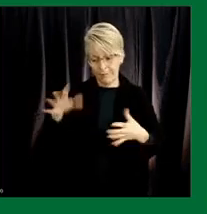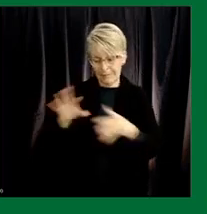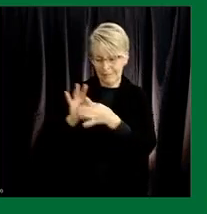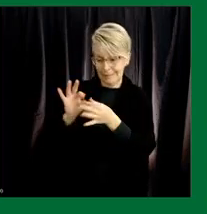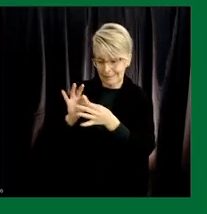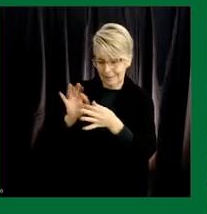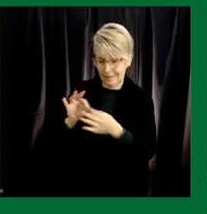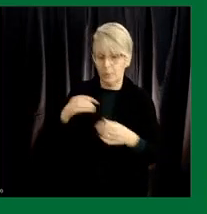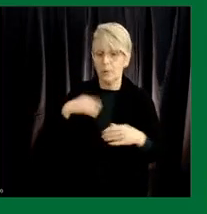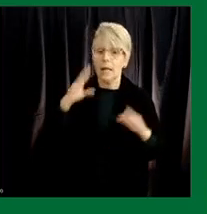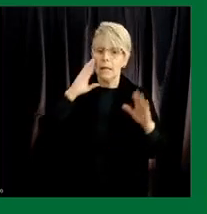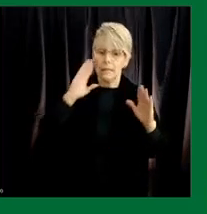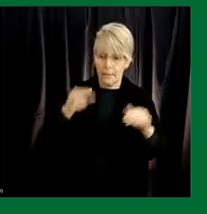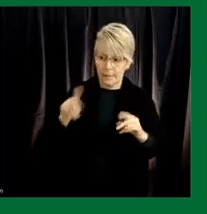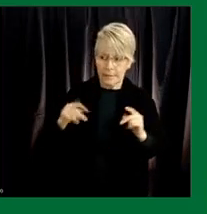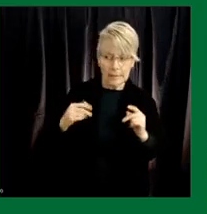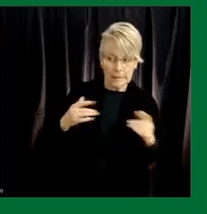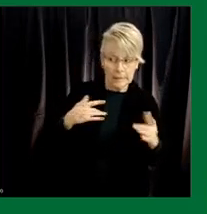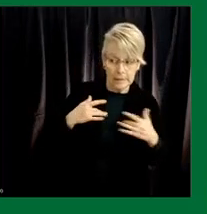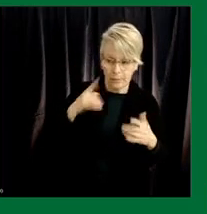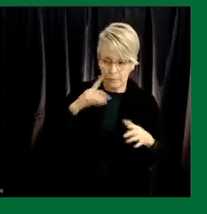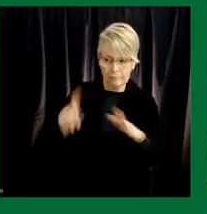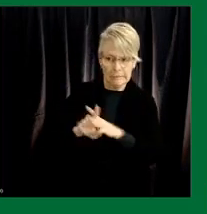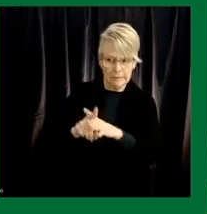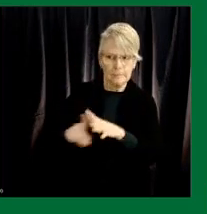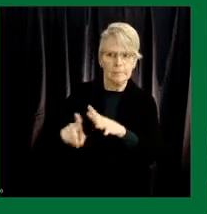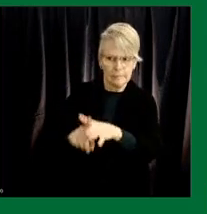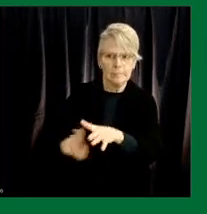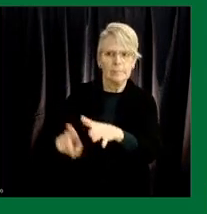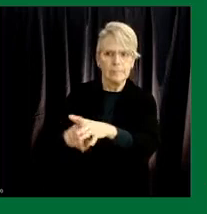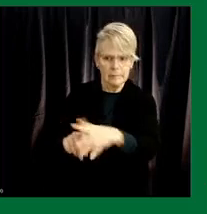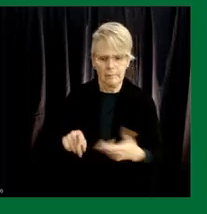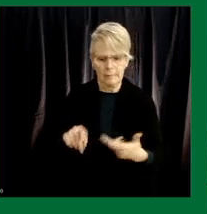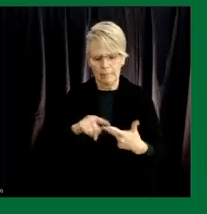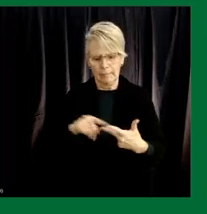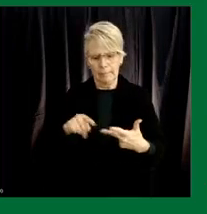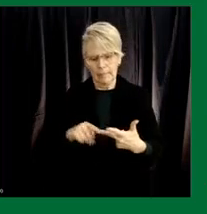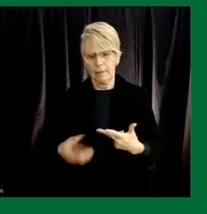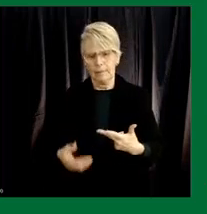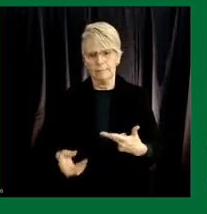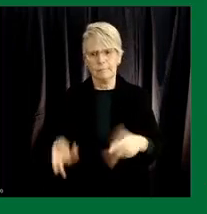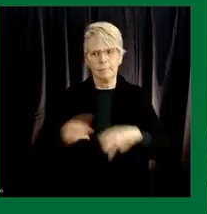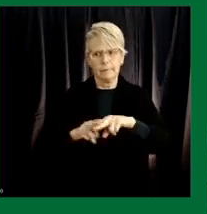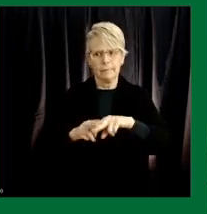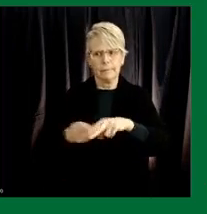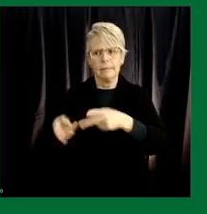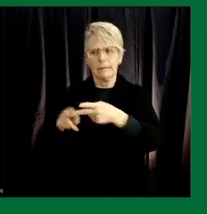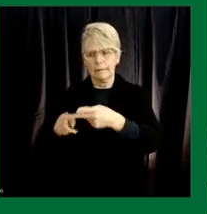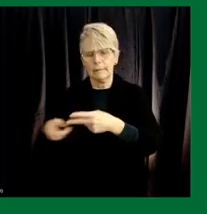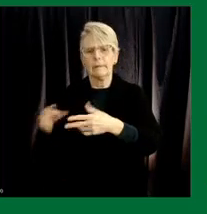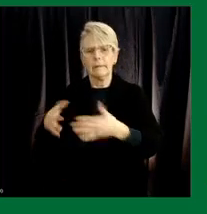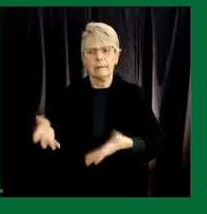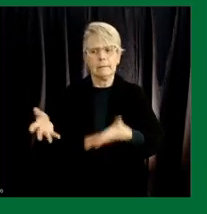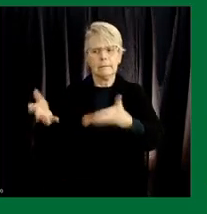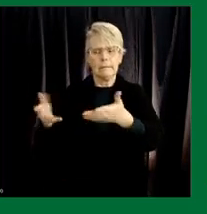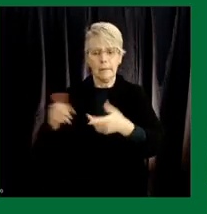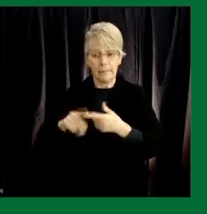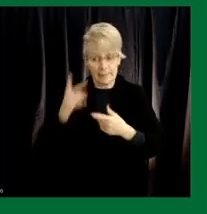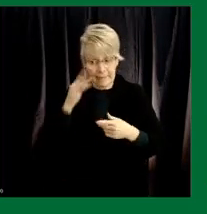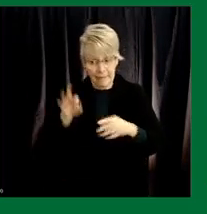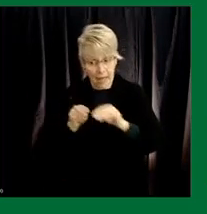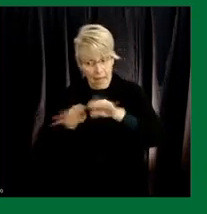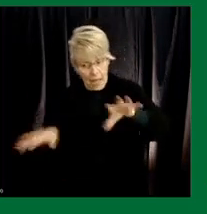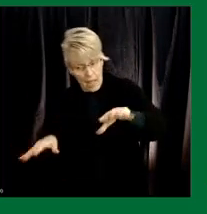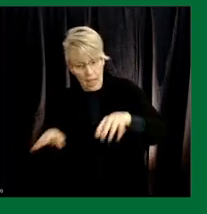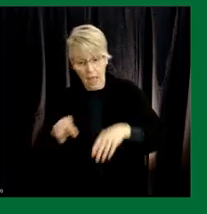concern uh with increasing frequency and if there's any specific concerns just like we communicate concerns around outbreaks if there's an outbreak